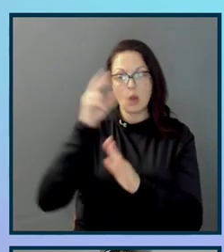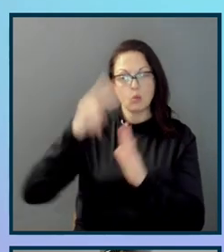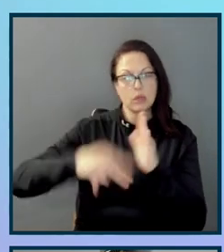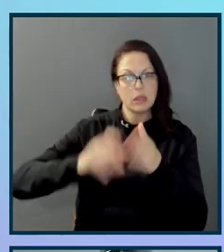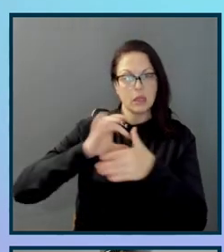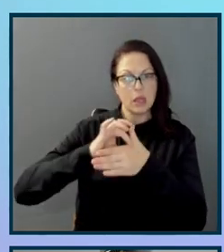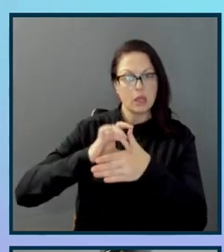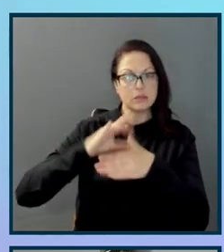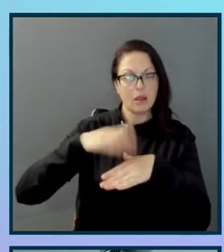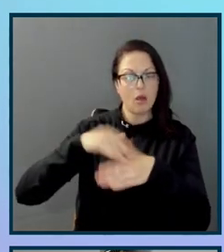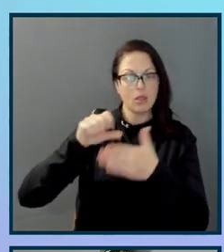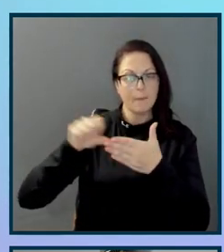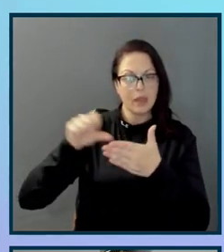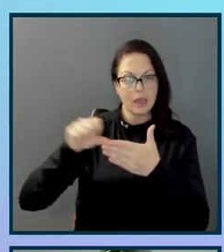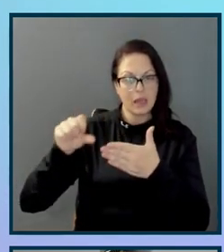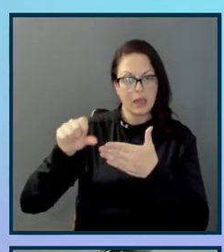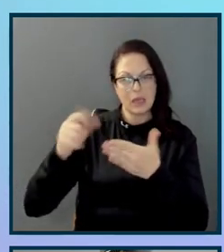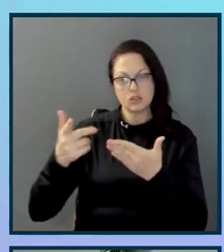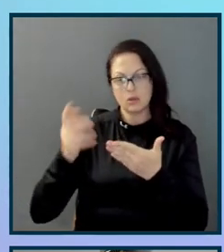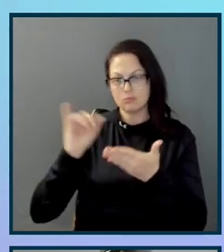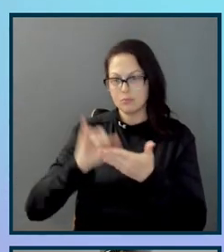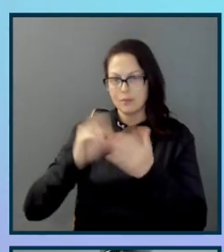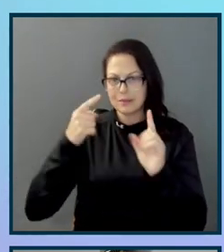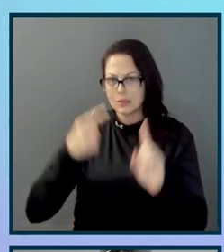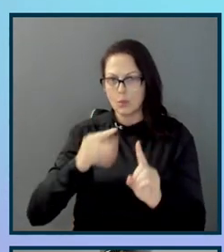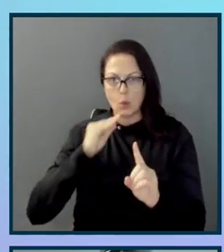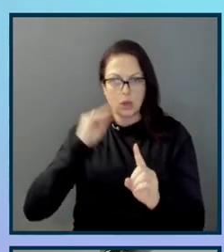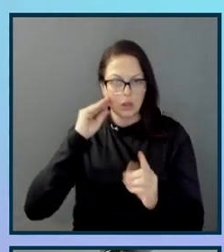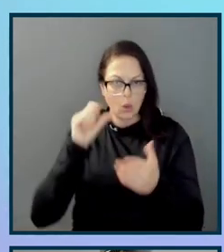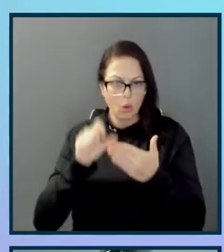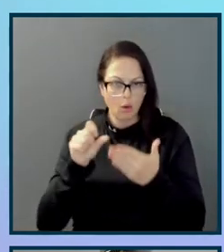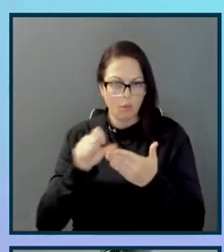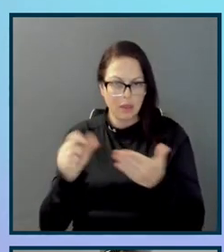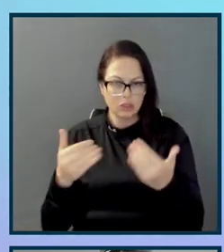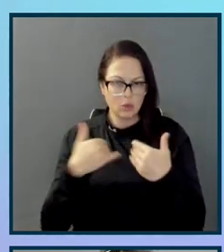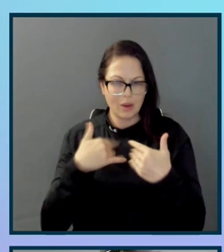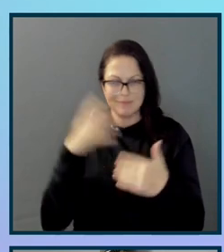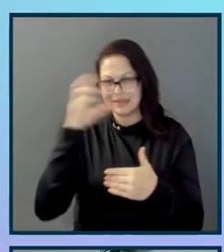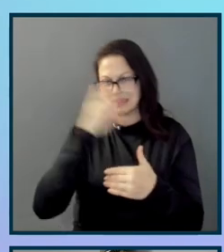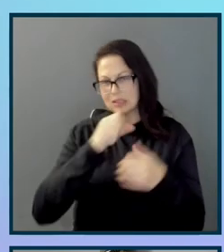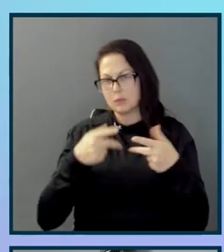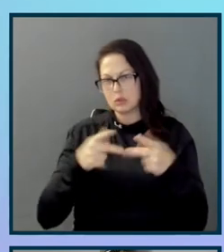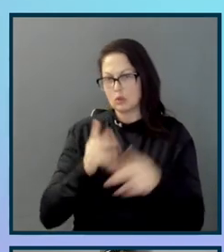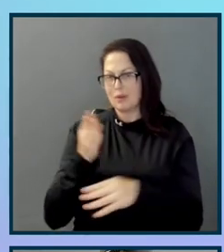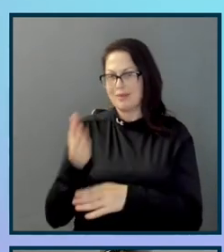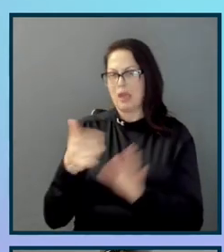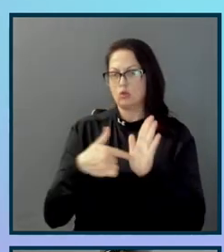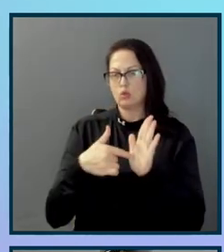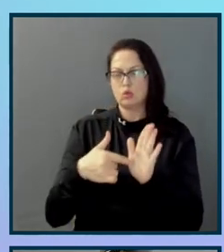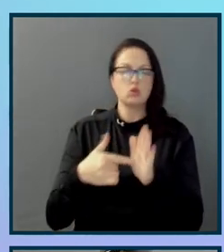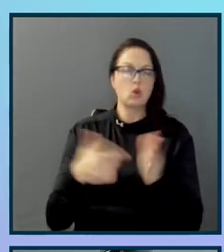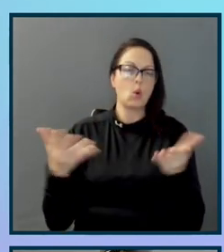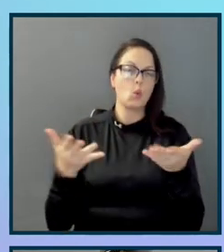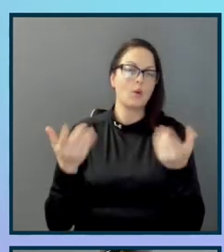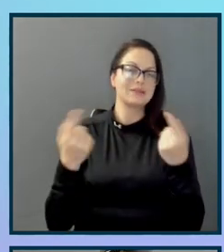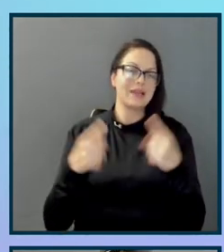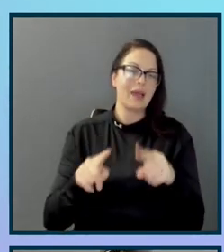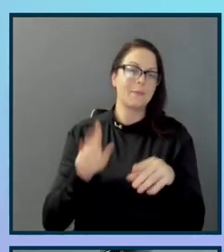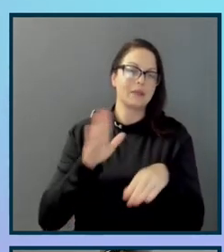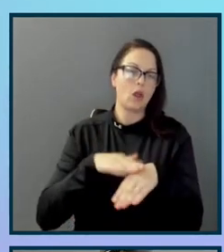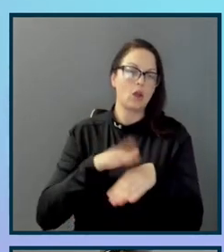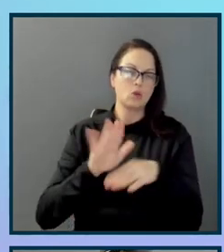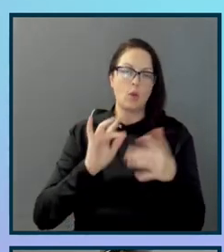page, which is, you know, the whole point of a homepage. You're having a lot of missed opportunity there to showcase, you know, what's going on on your site.